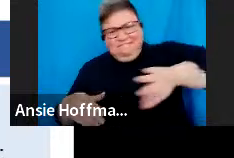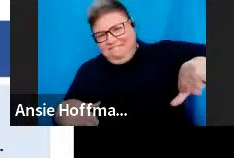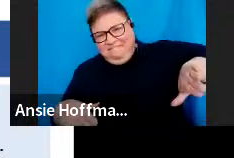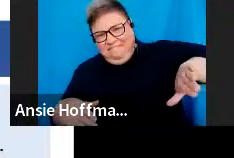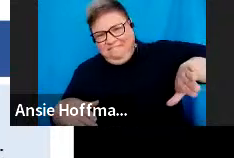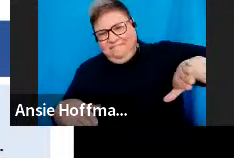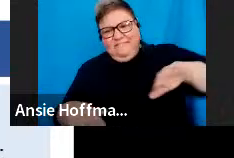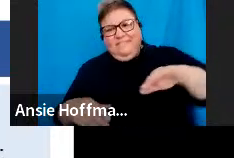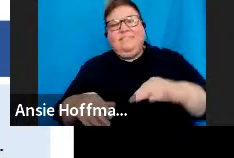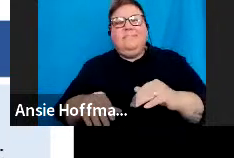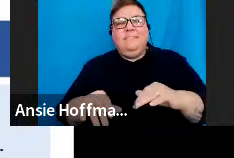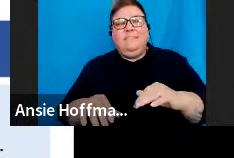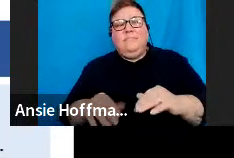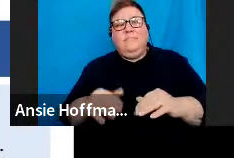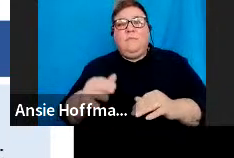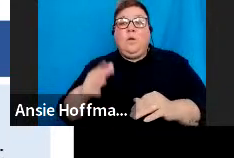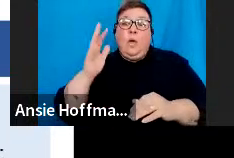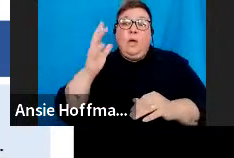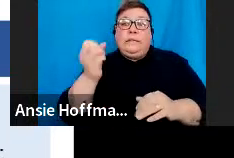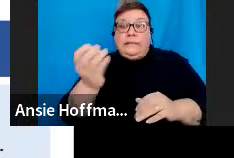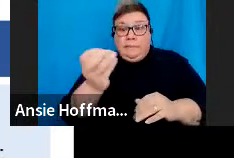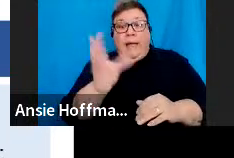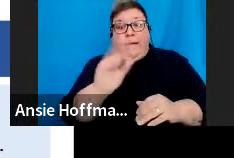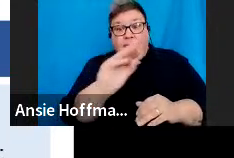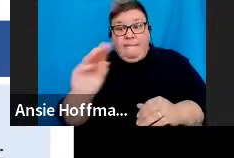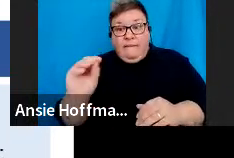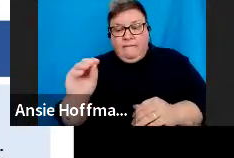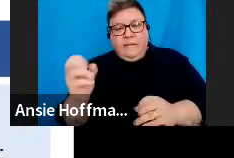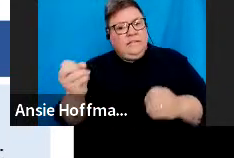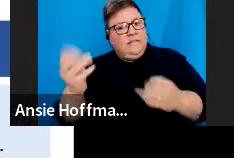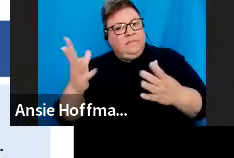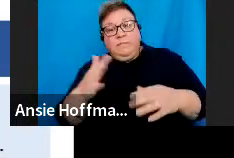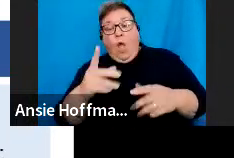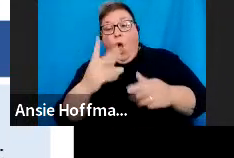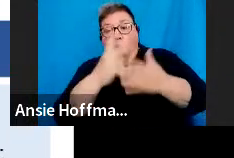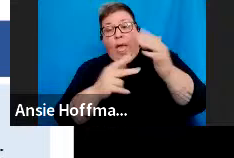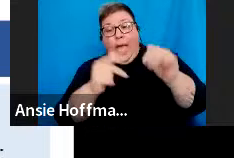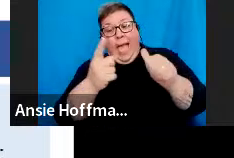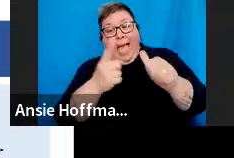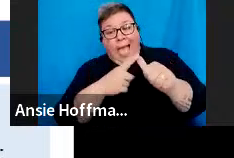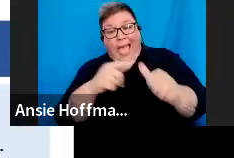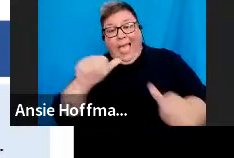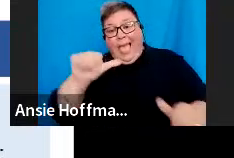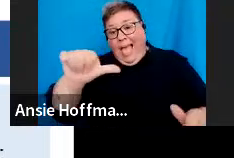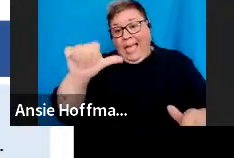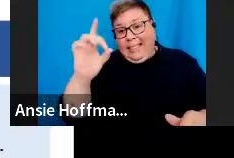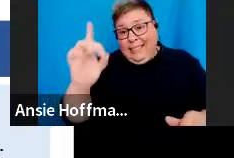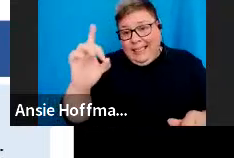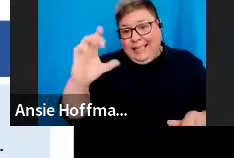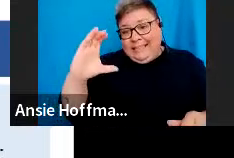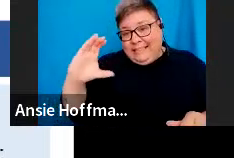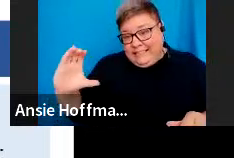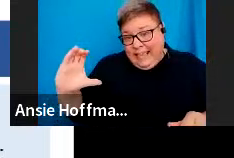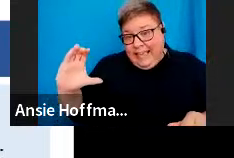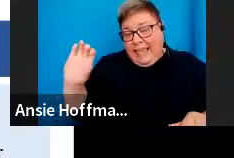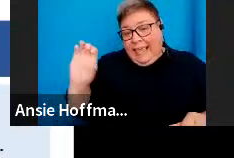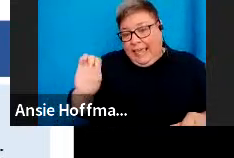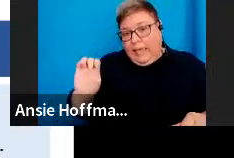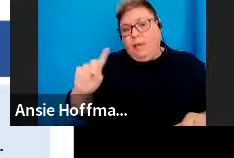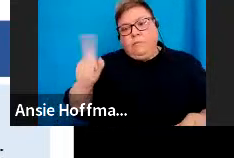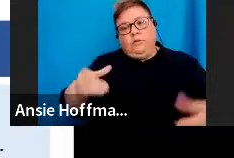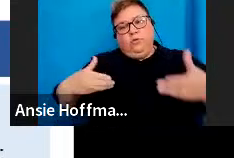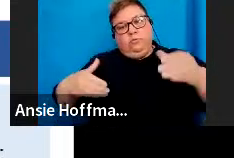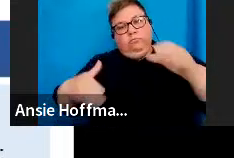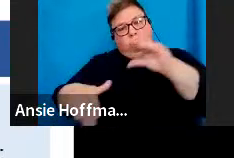is supporting documents required. So, it's your form A and D, your form B, your form C, your form E, your